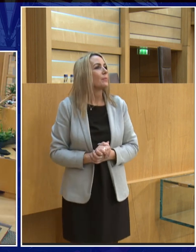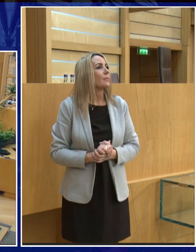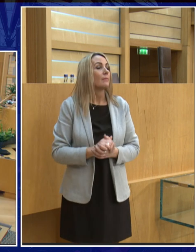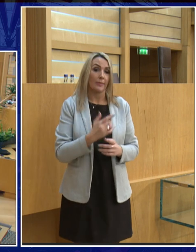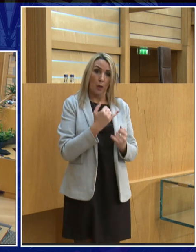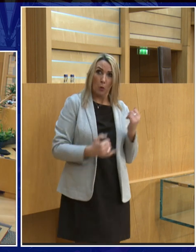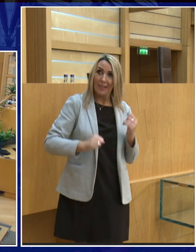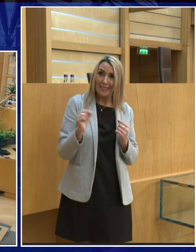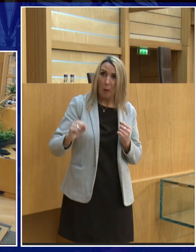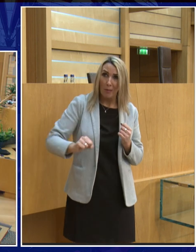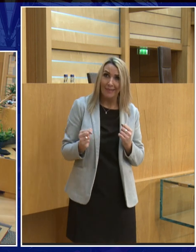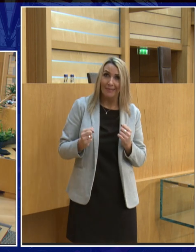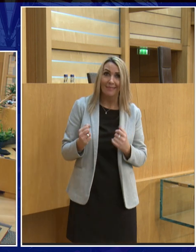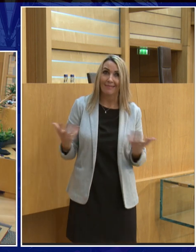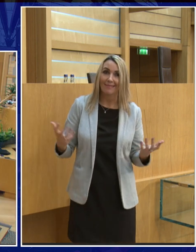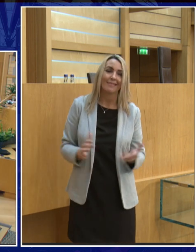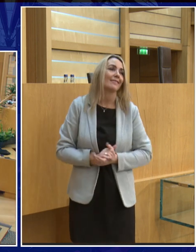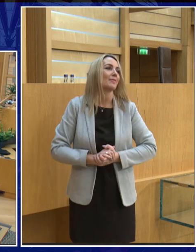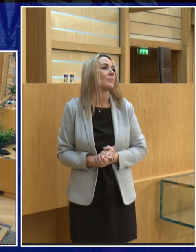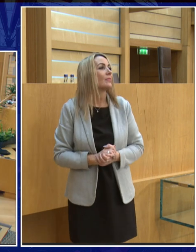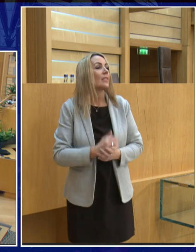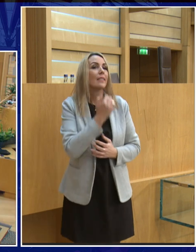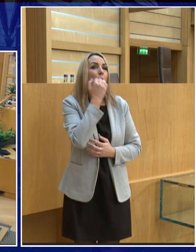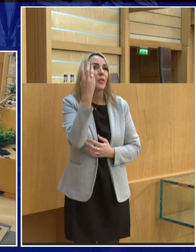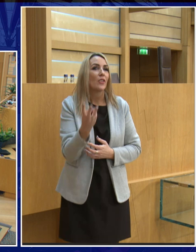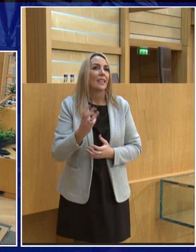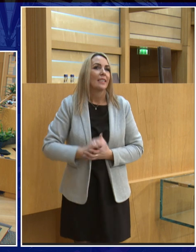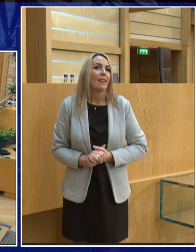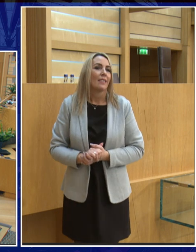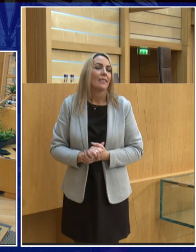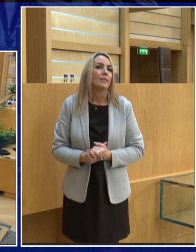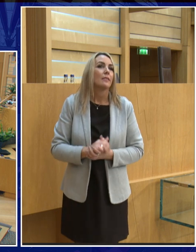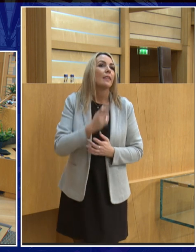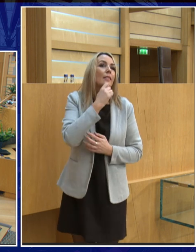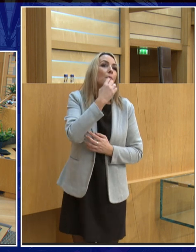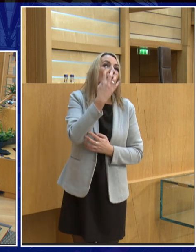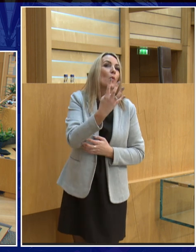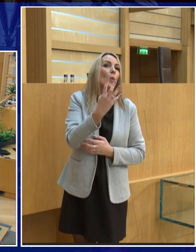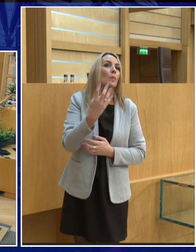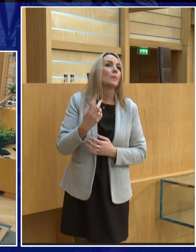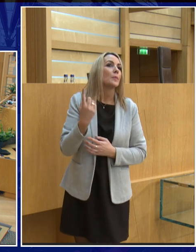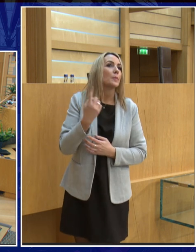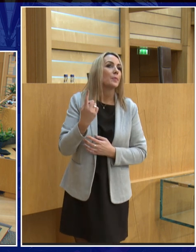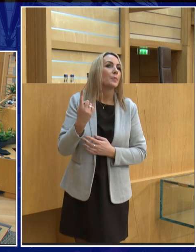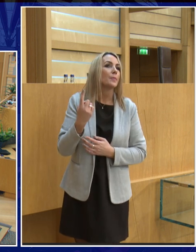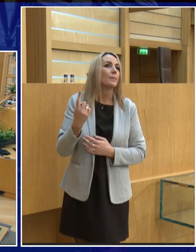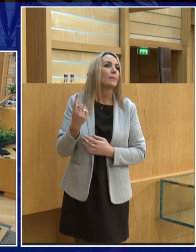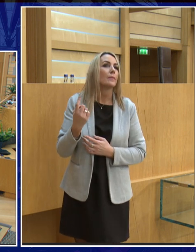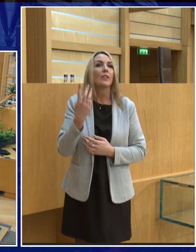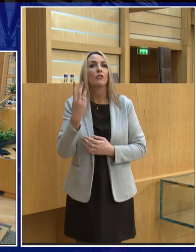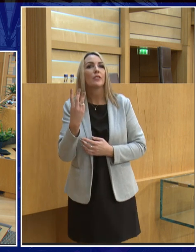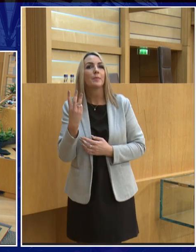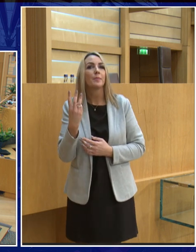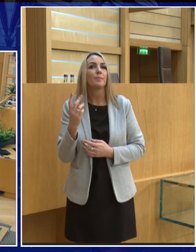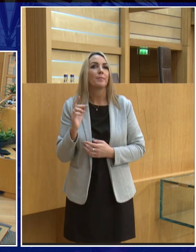Scotland it's a change where's number three and who's number four who's number four where's